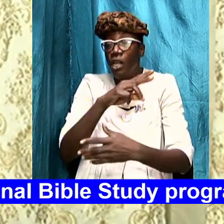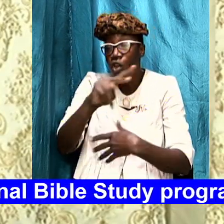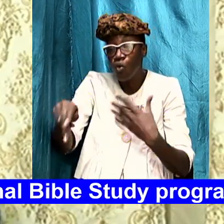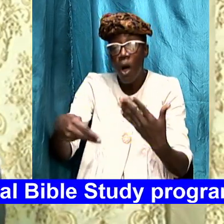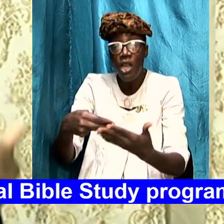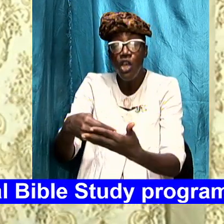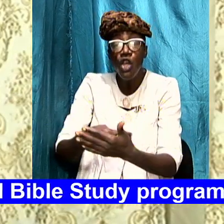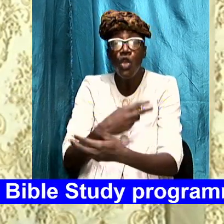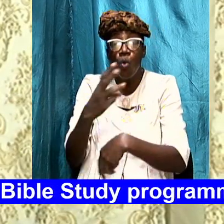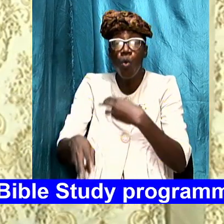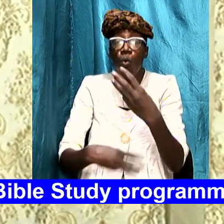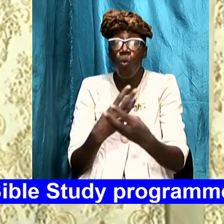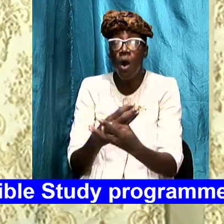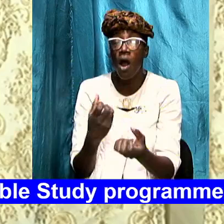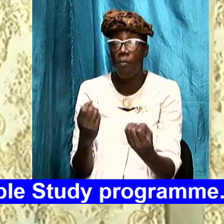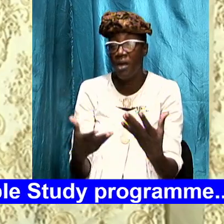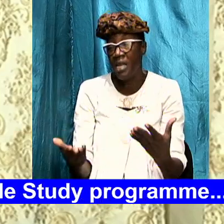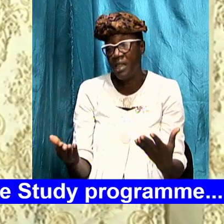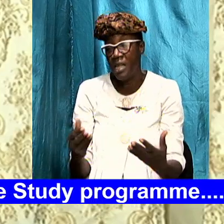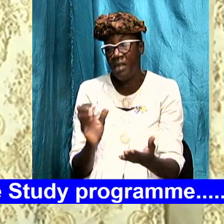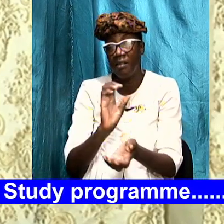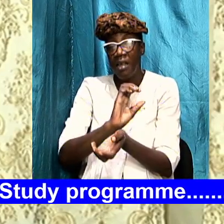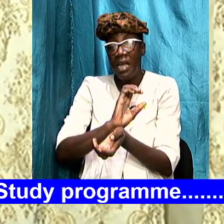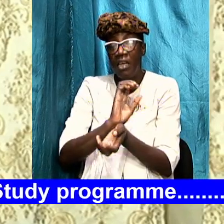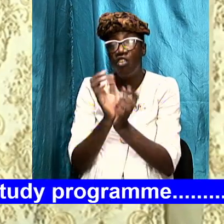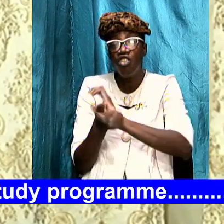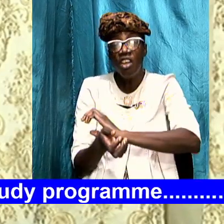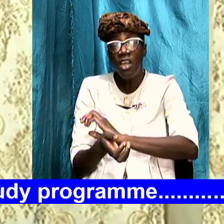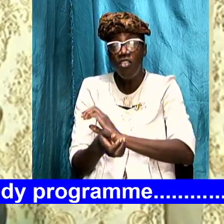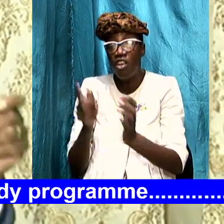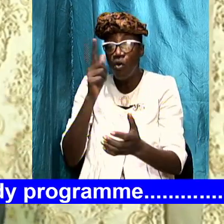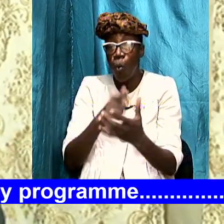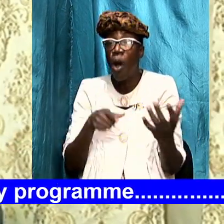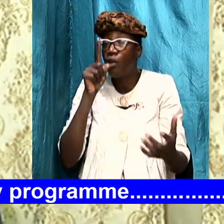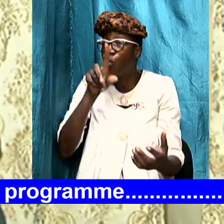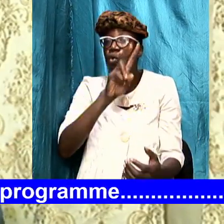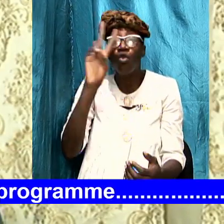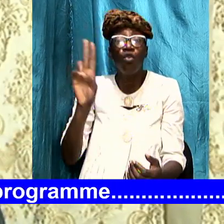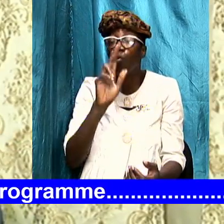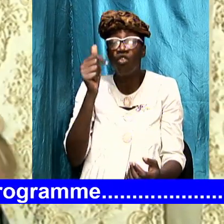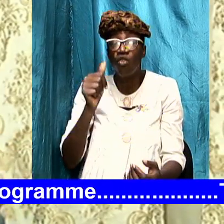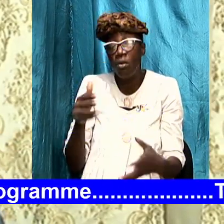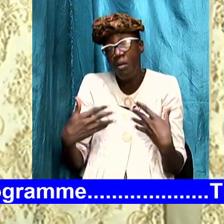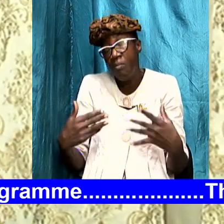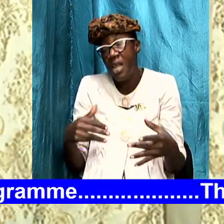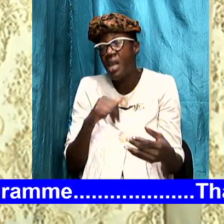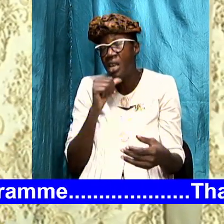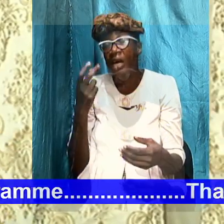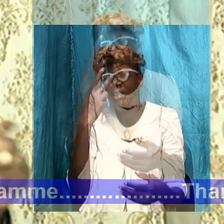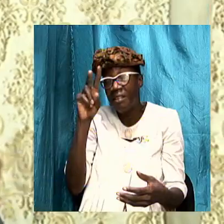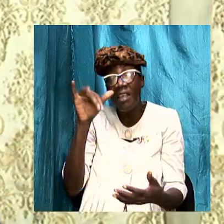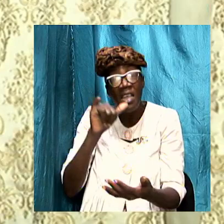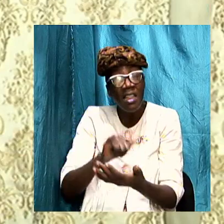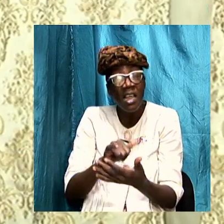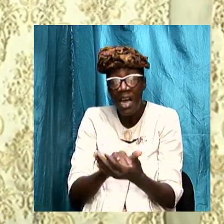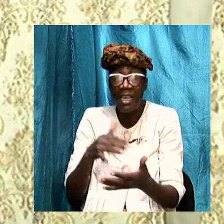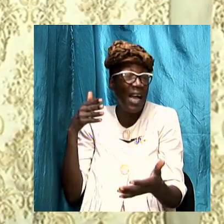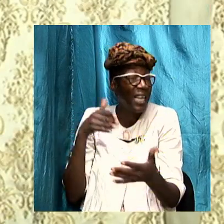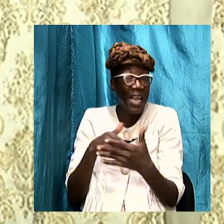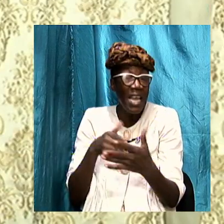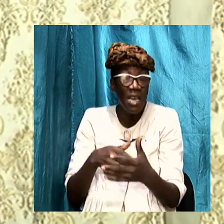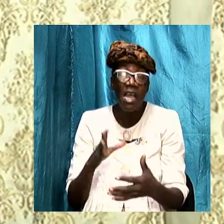many things are changing and what we were accustomed to we might not be seeing that we might not be